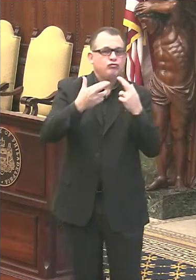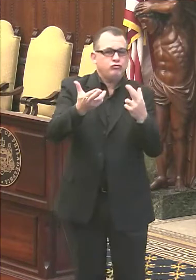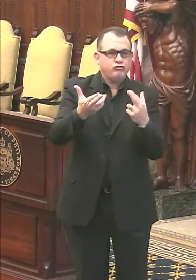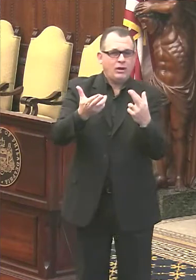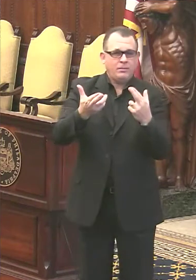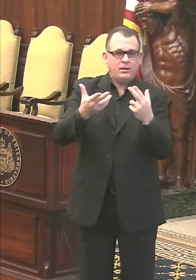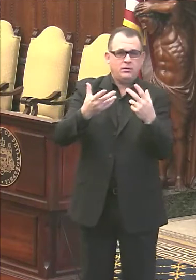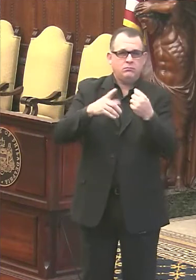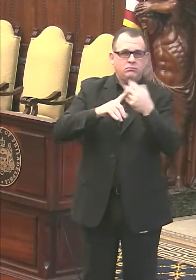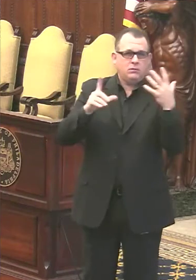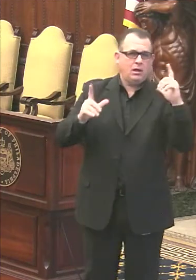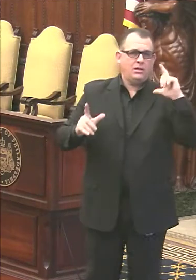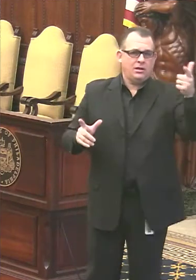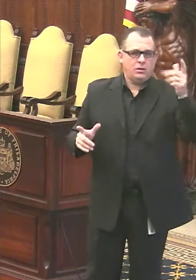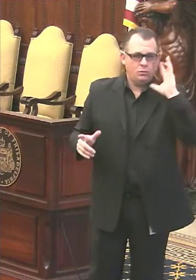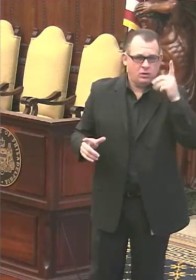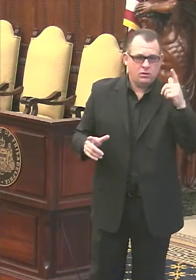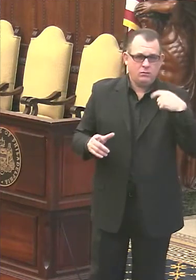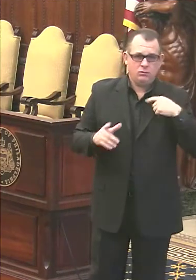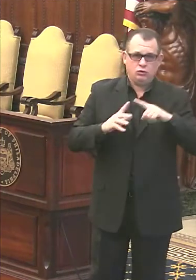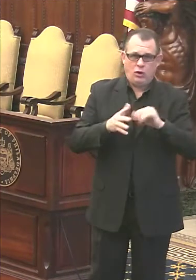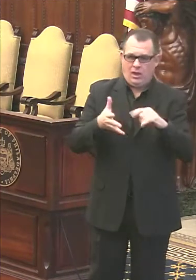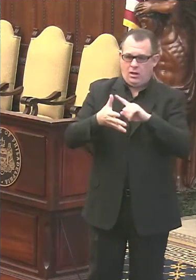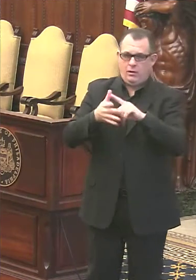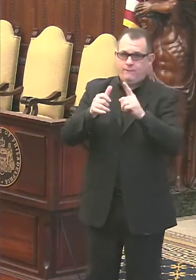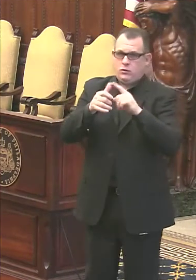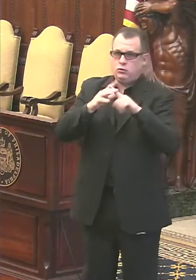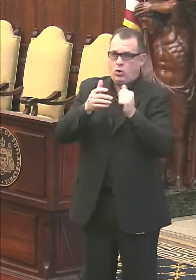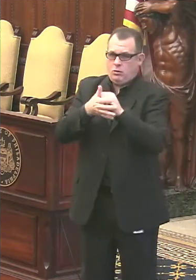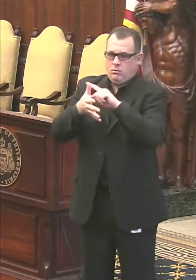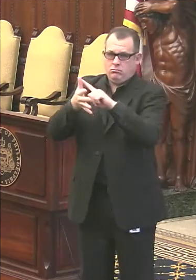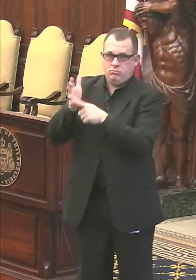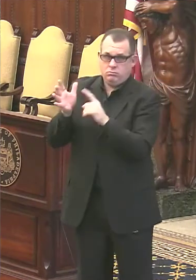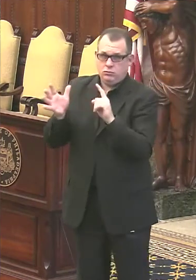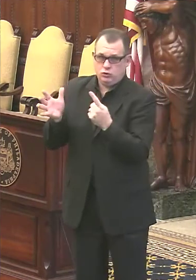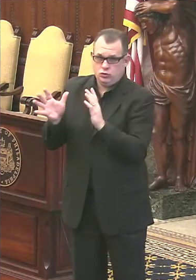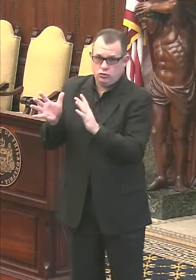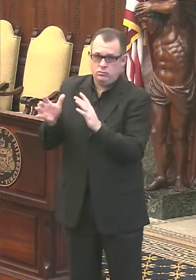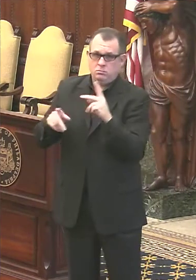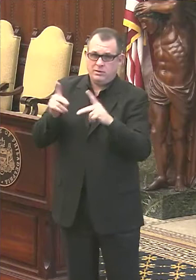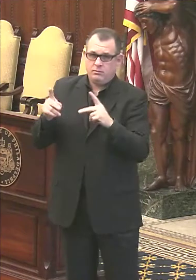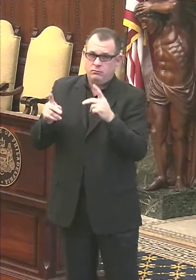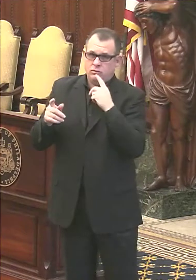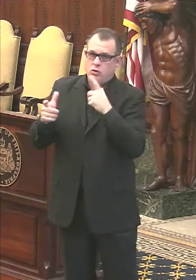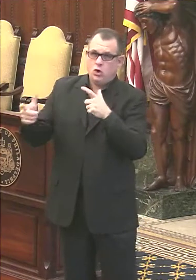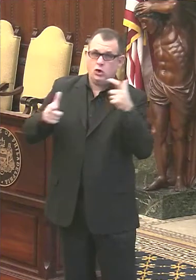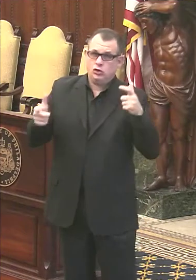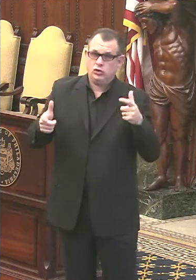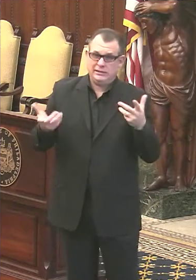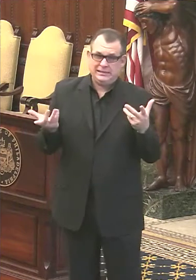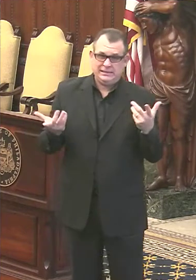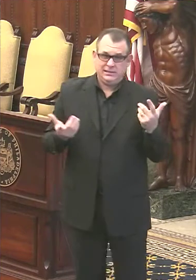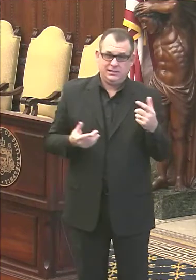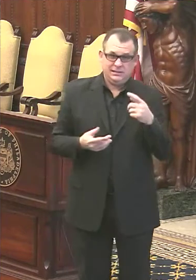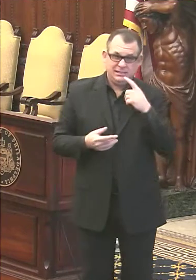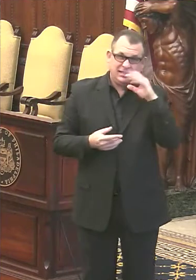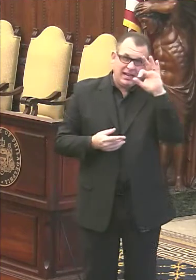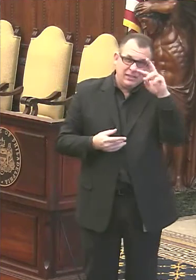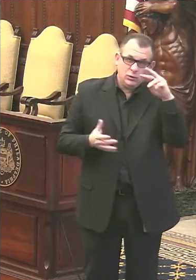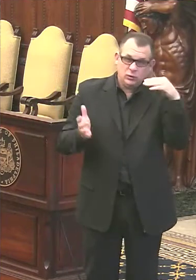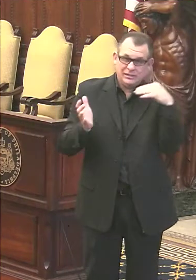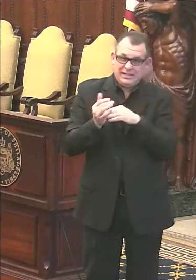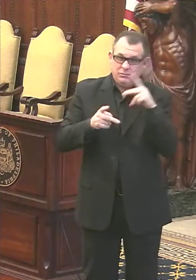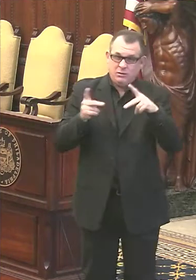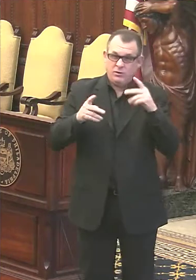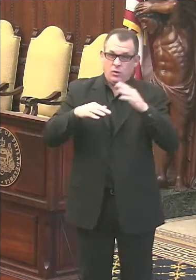Even so, though, those people who meet those criteria are a very large group. There are some 93,000 people in Philadelphia who are over the age of